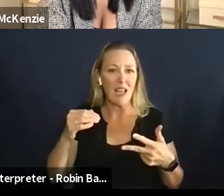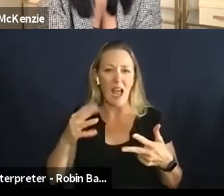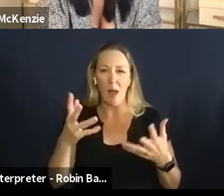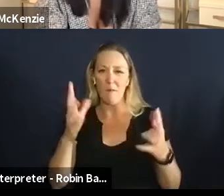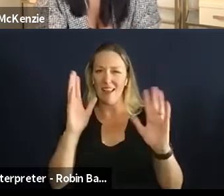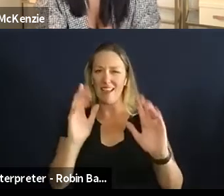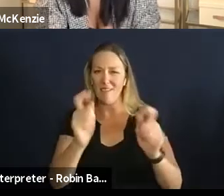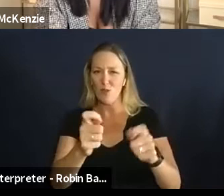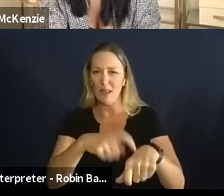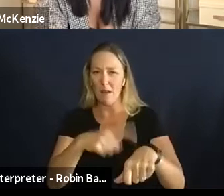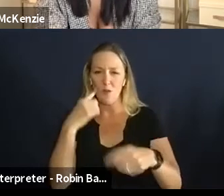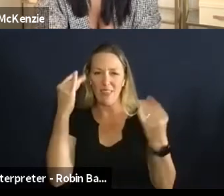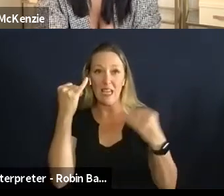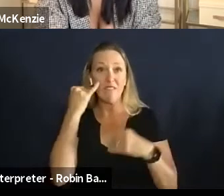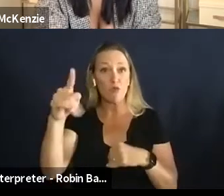jump in